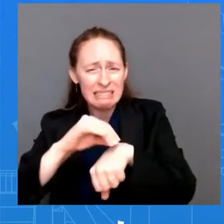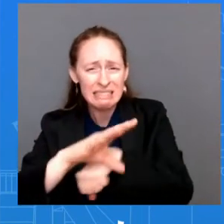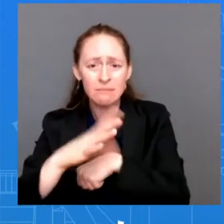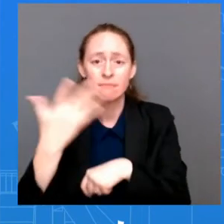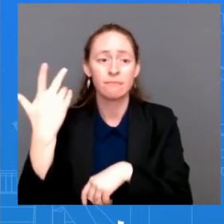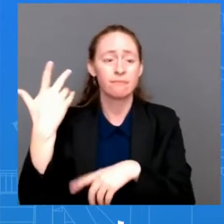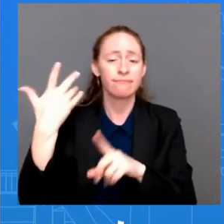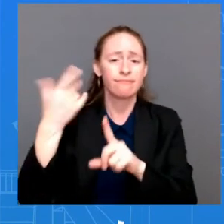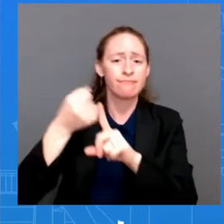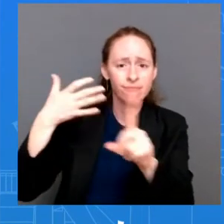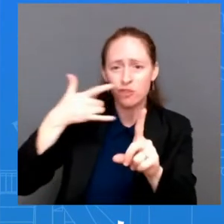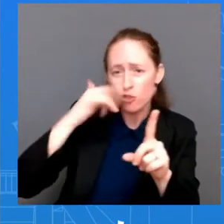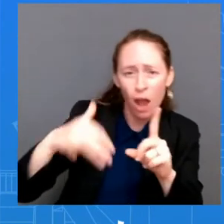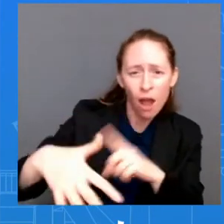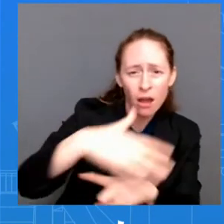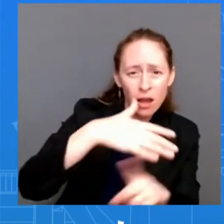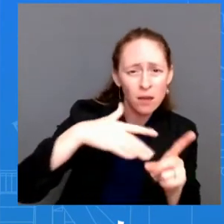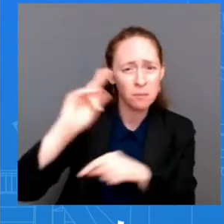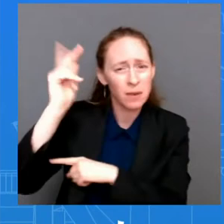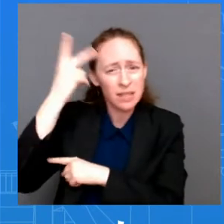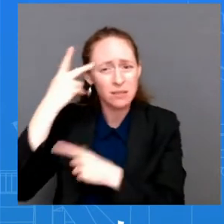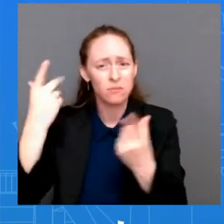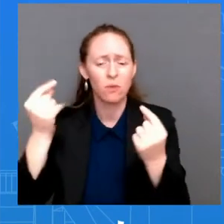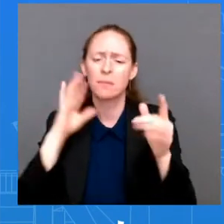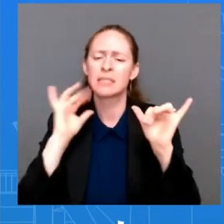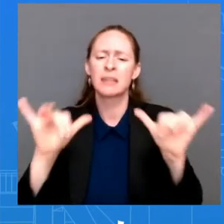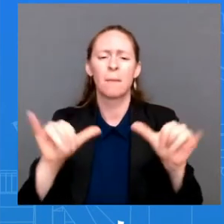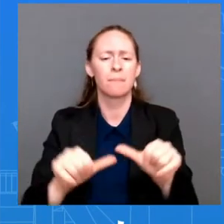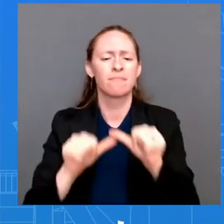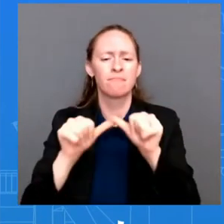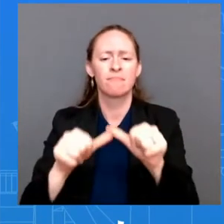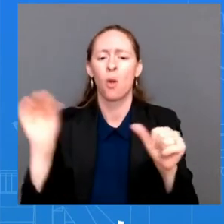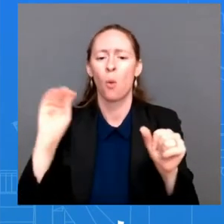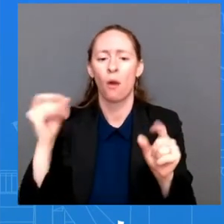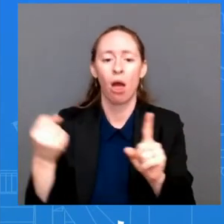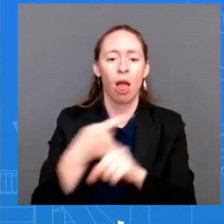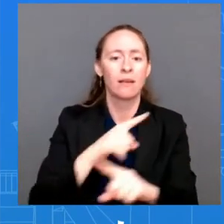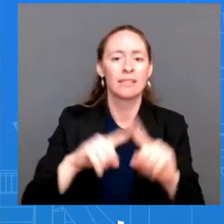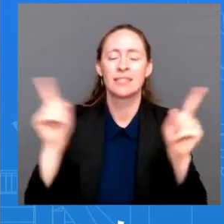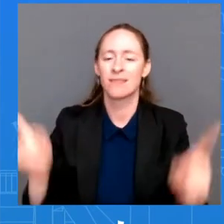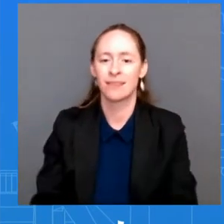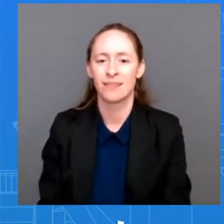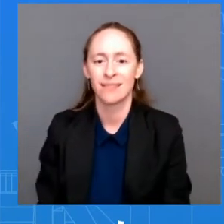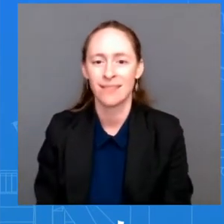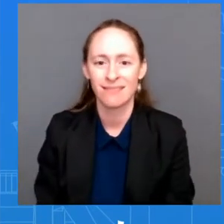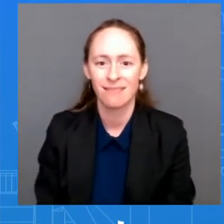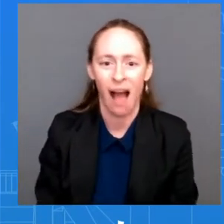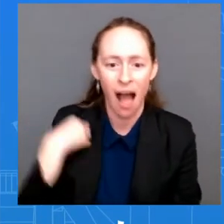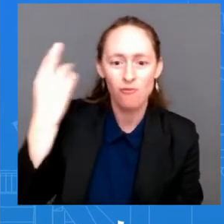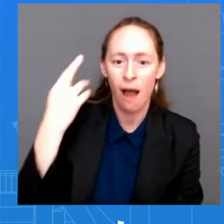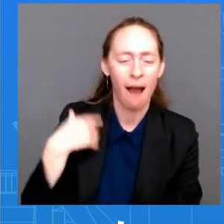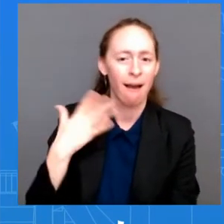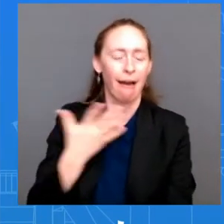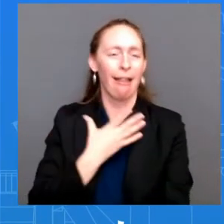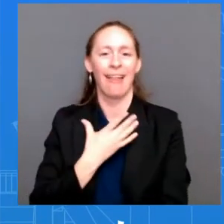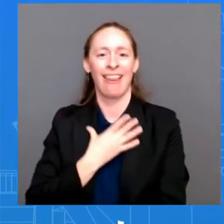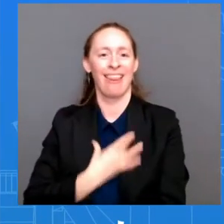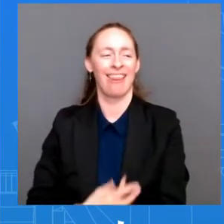about that at all. I just realized I have my badge on. I got to take this out. The John. The has anyone in the administration